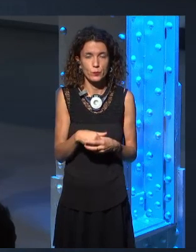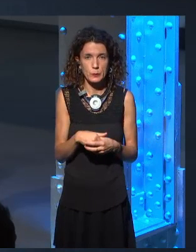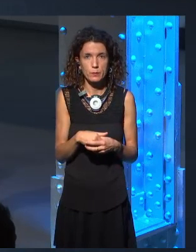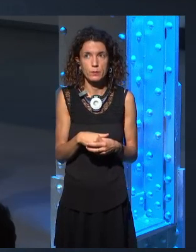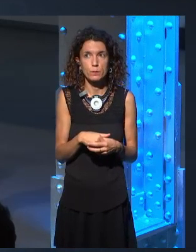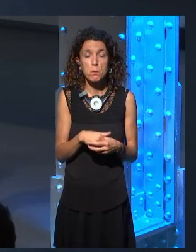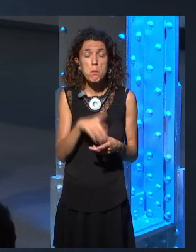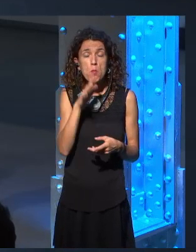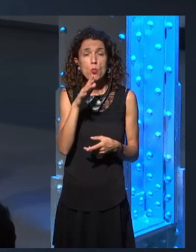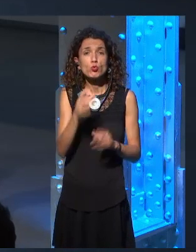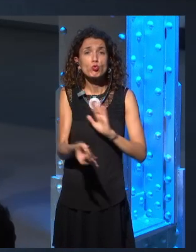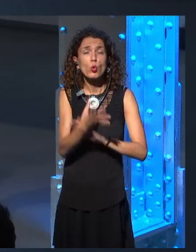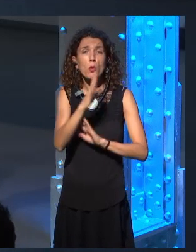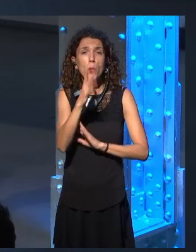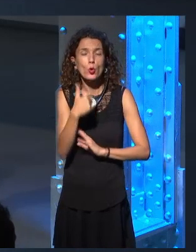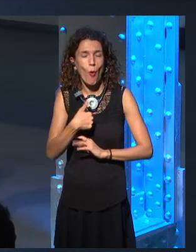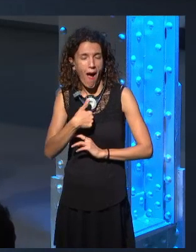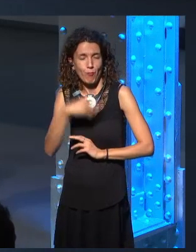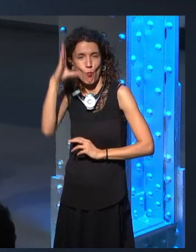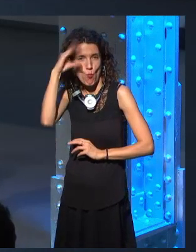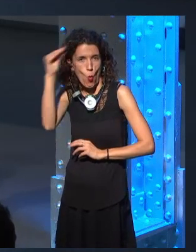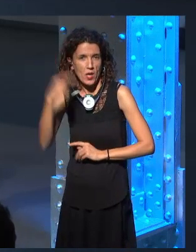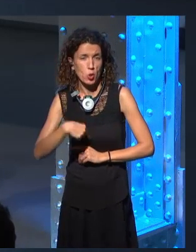clever and surely this is what the author is doing.